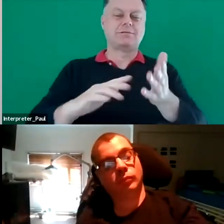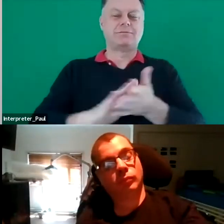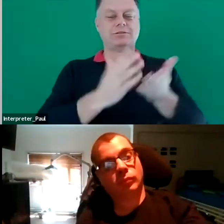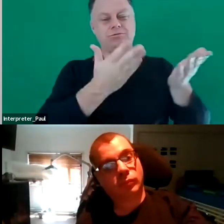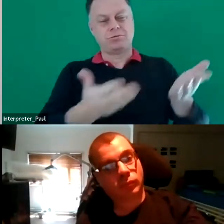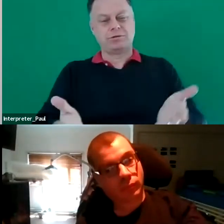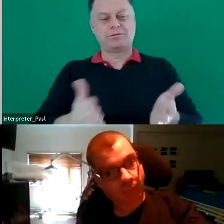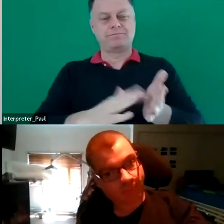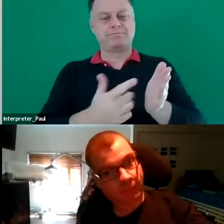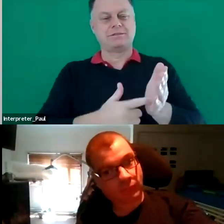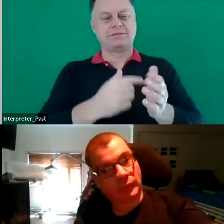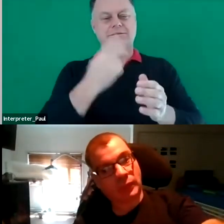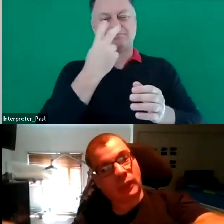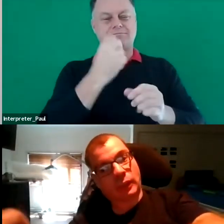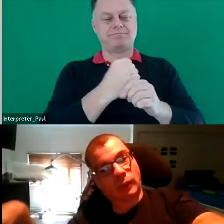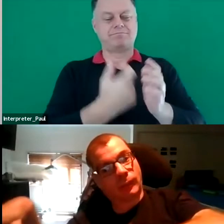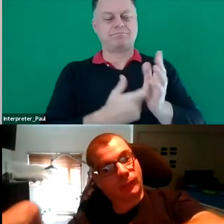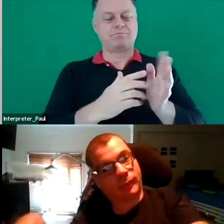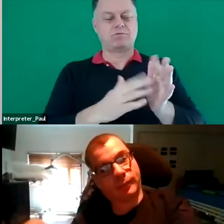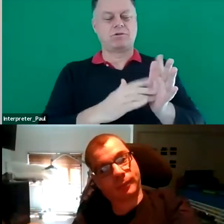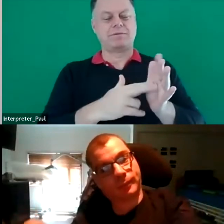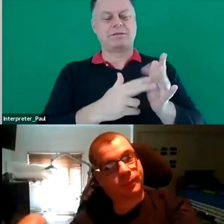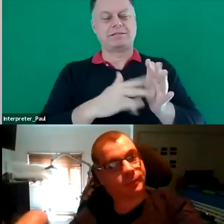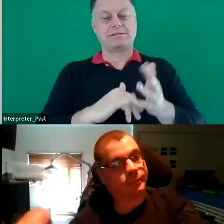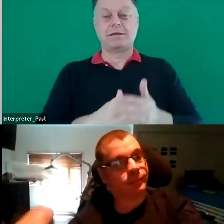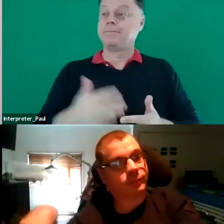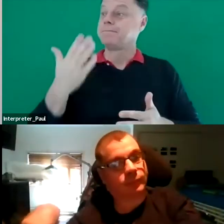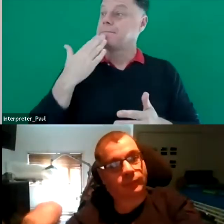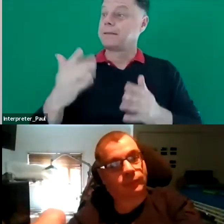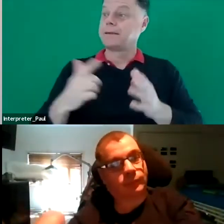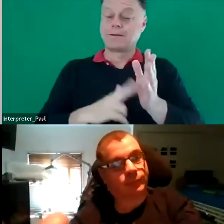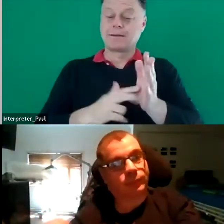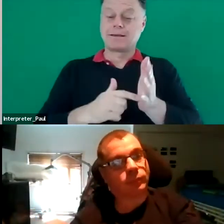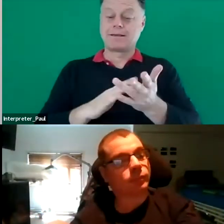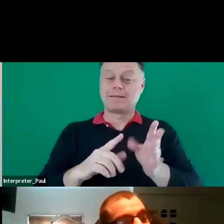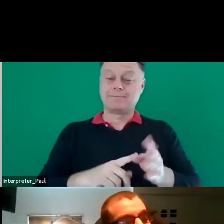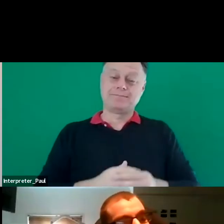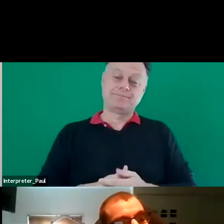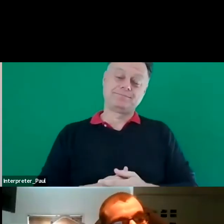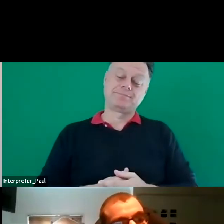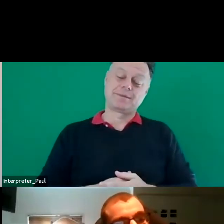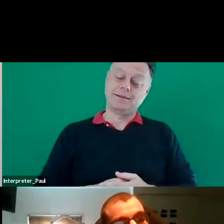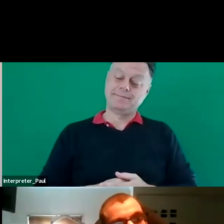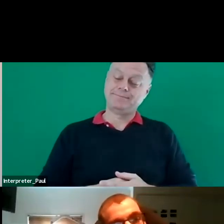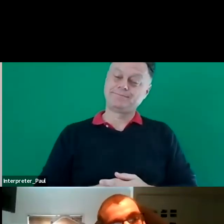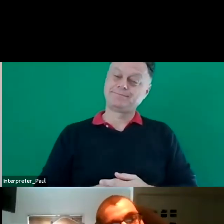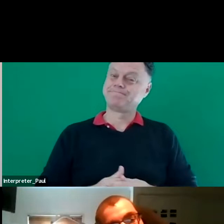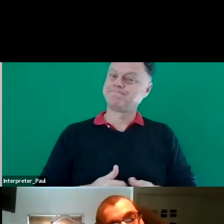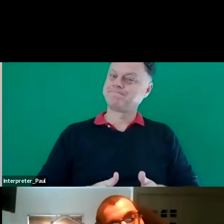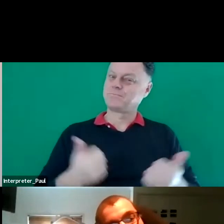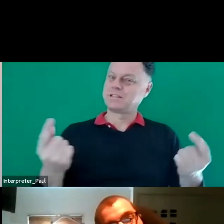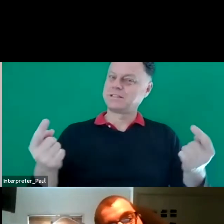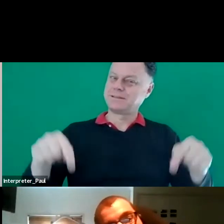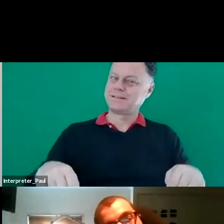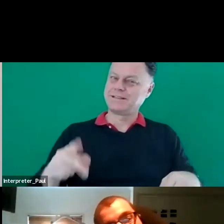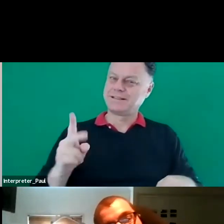Innes, well thanks very much Anthony and it's great to be back